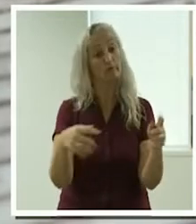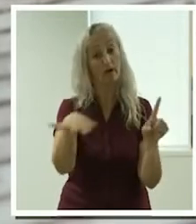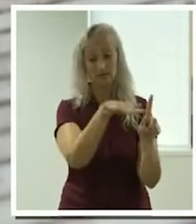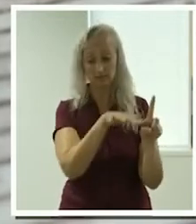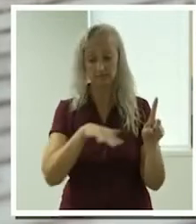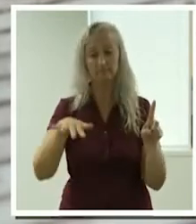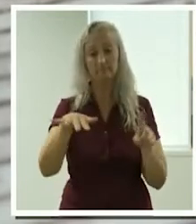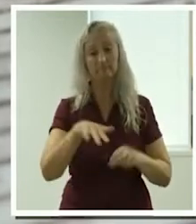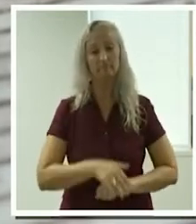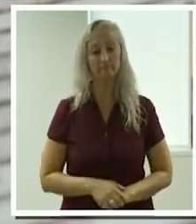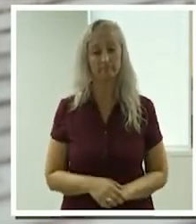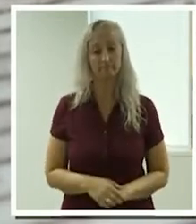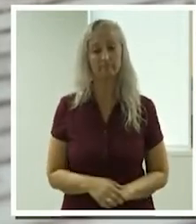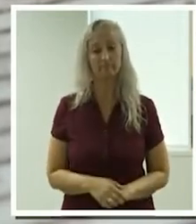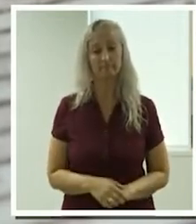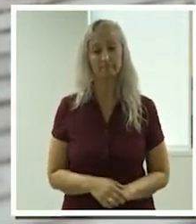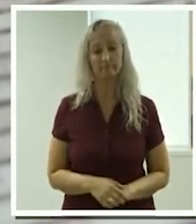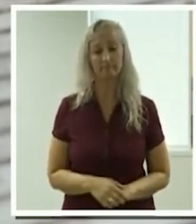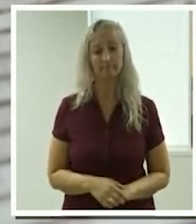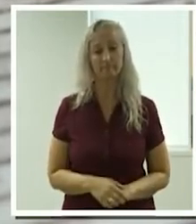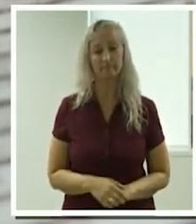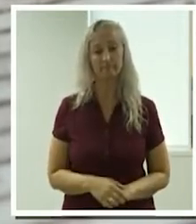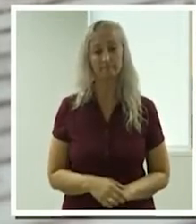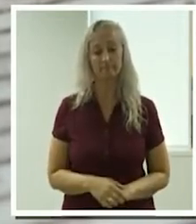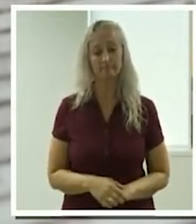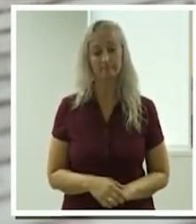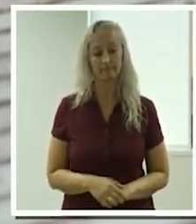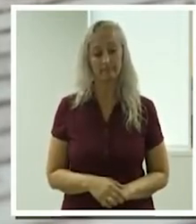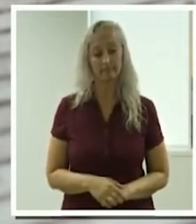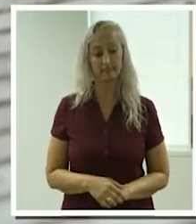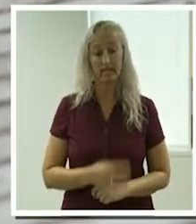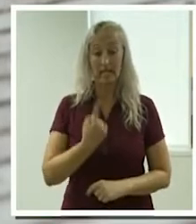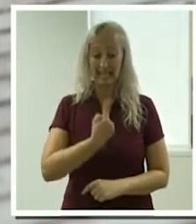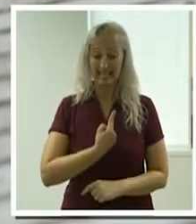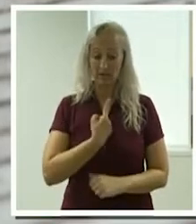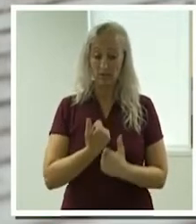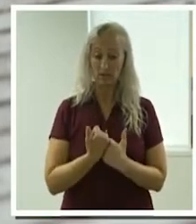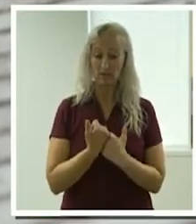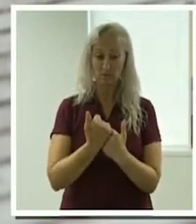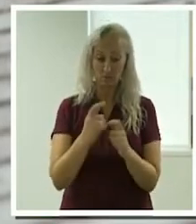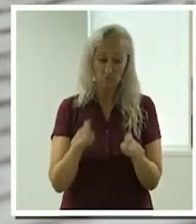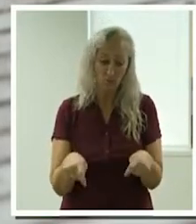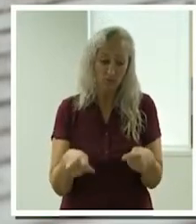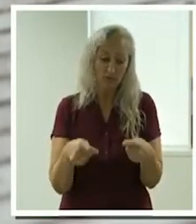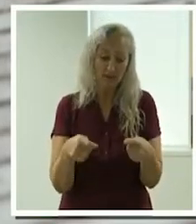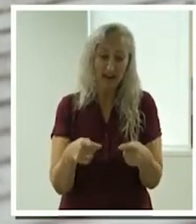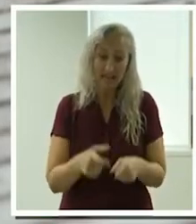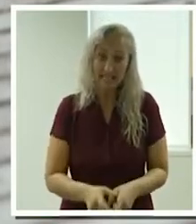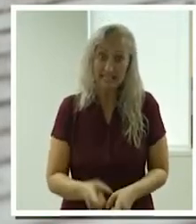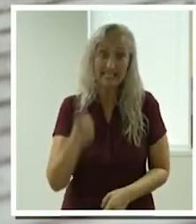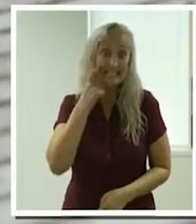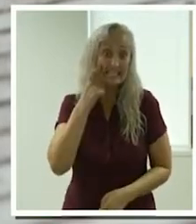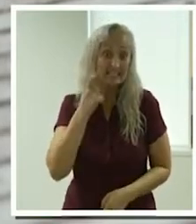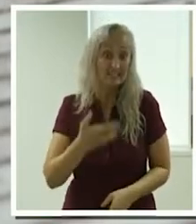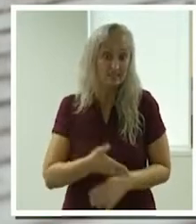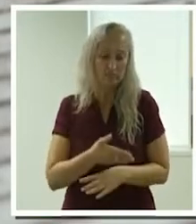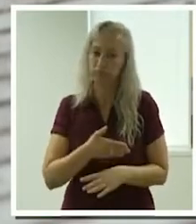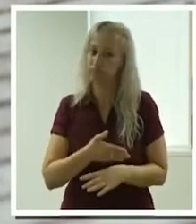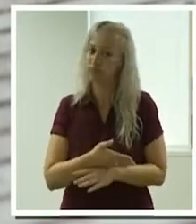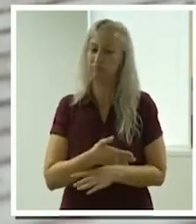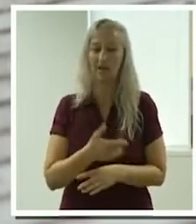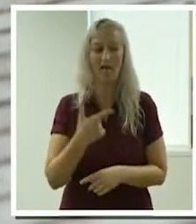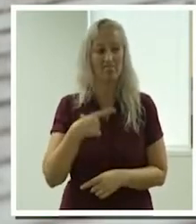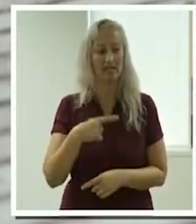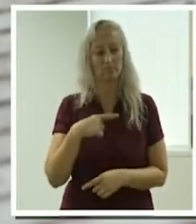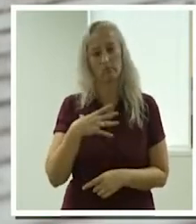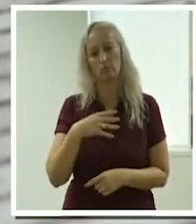We know the days of an independent support provider are not always easy. That is why we hope making some of the tips, resources